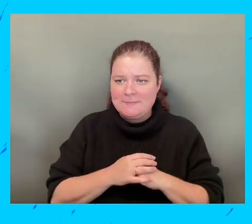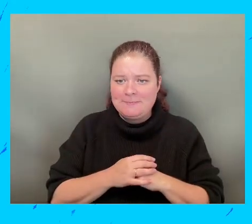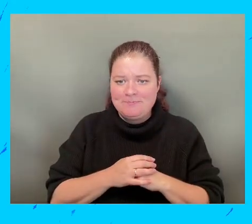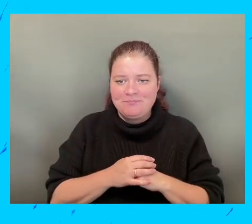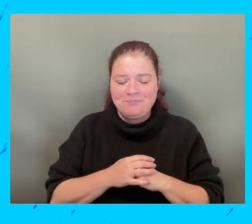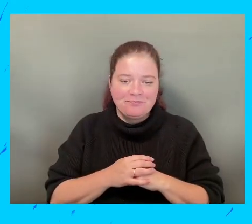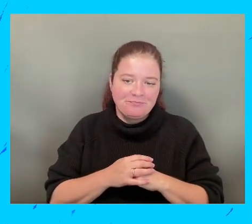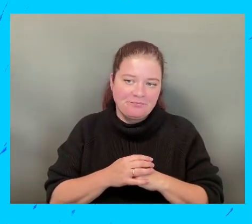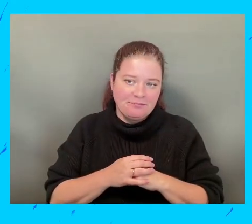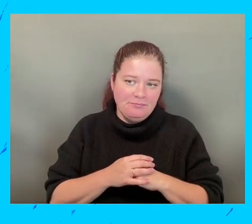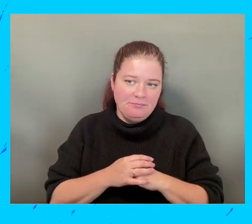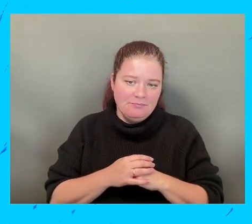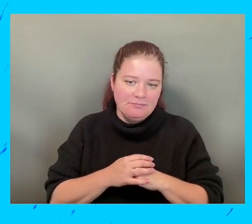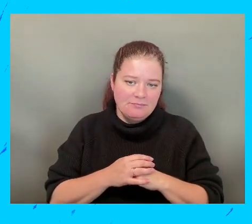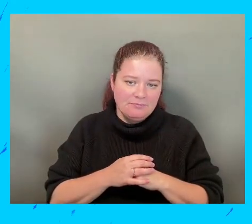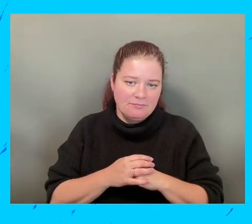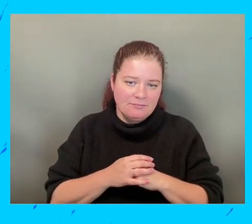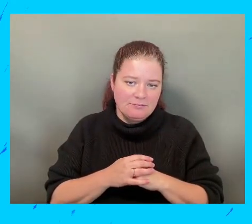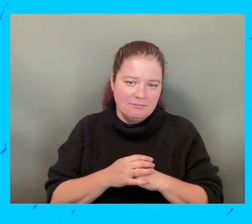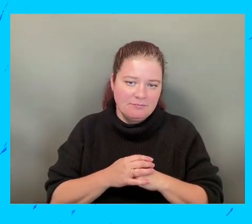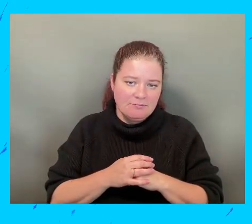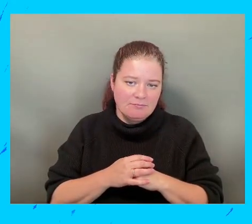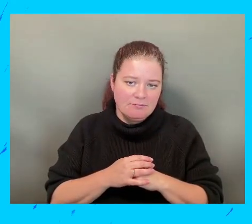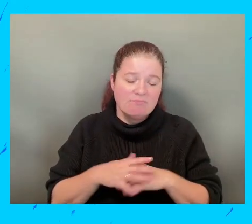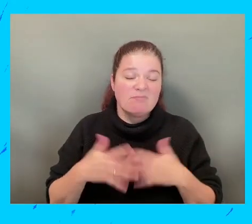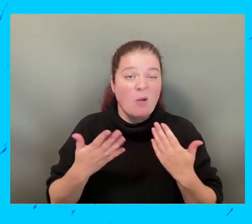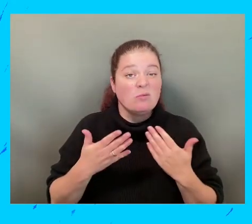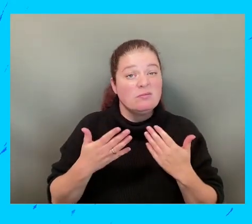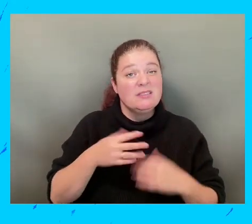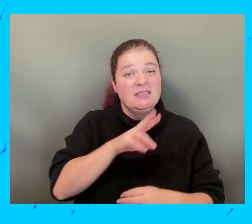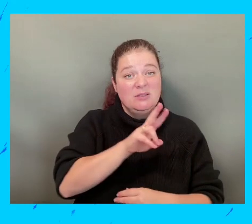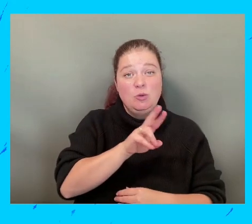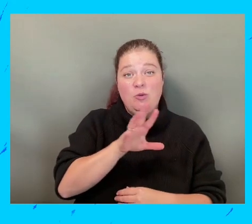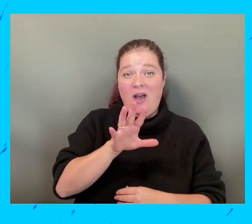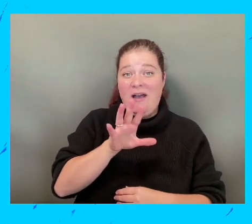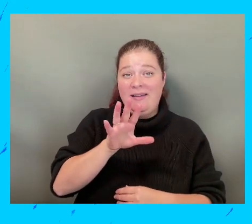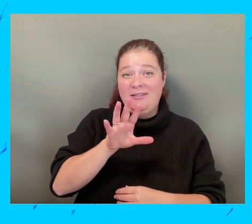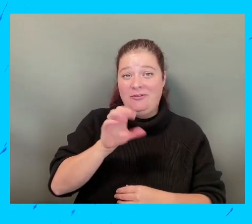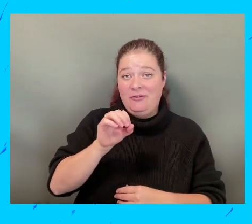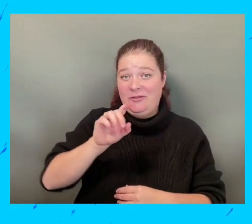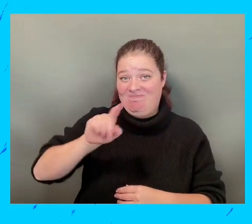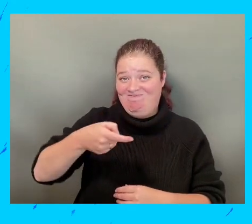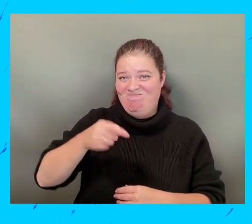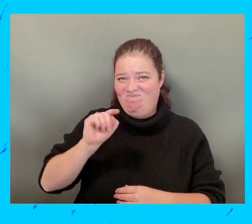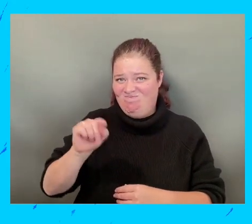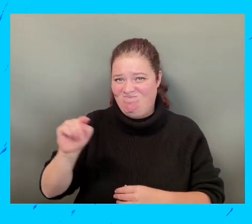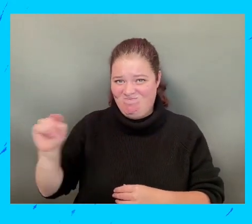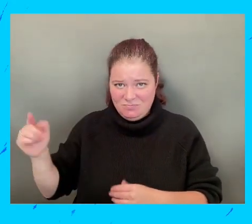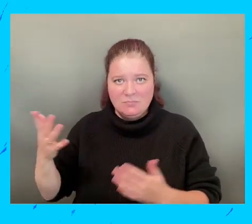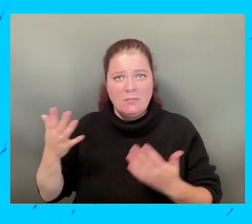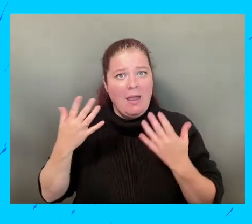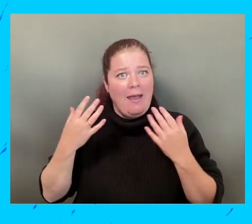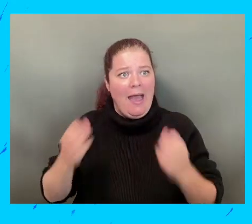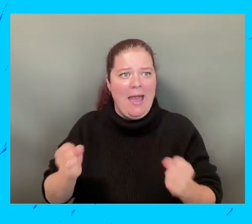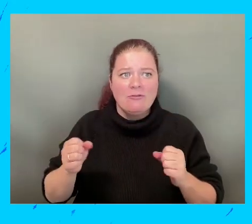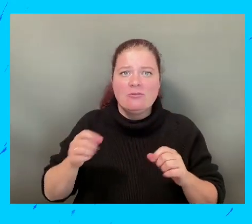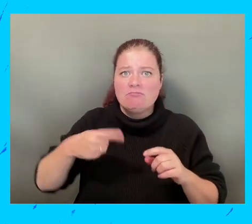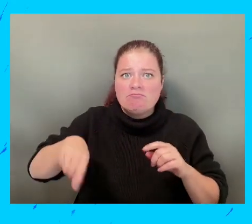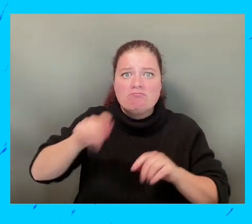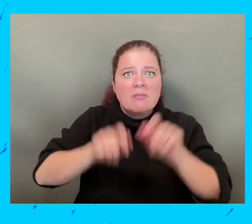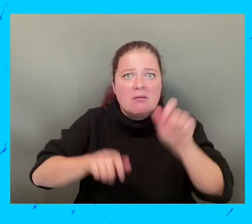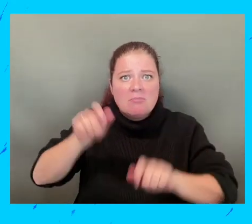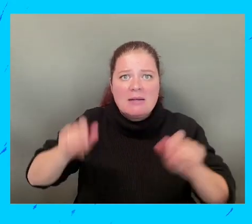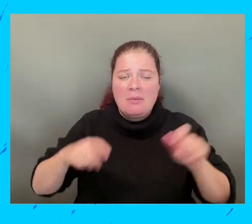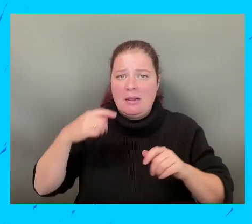other things that could affect it then we have more 215